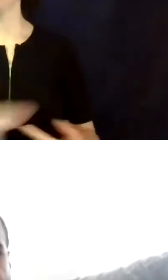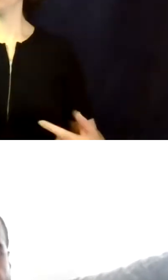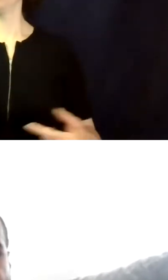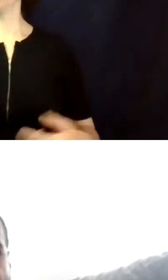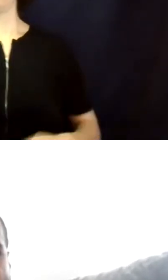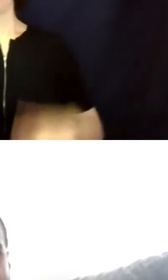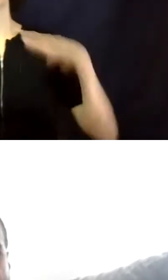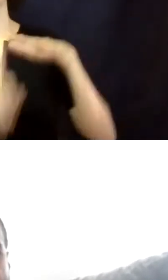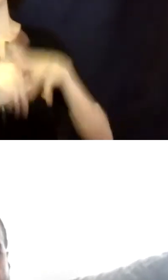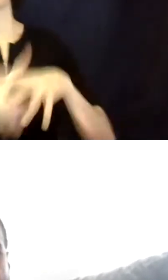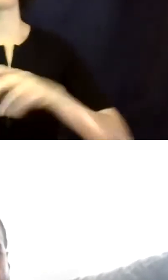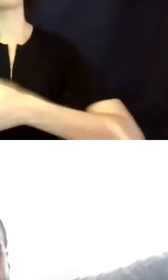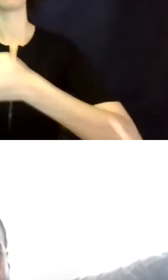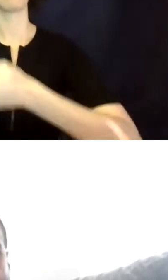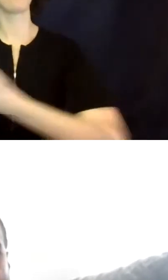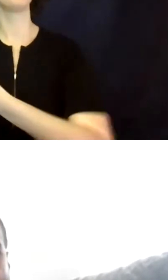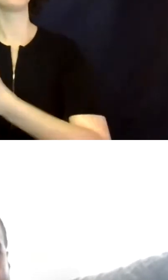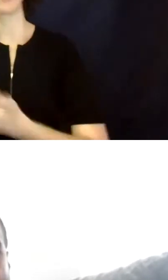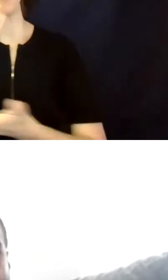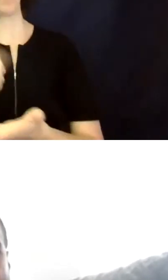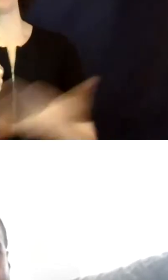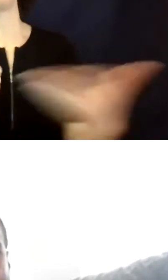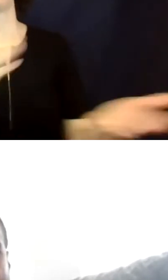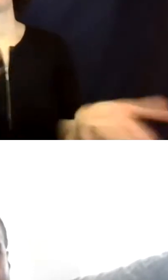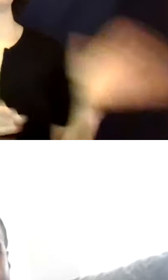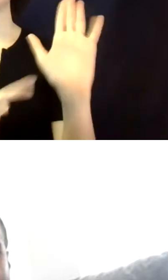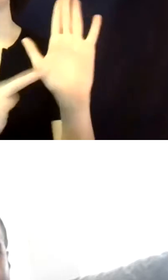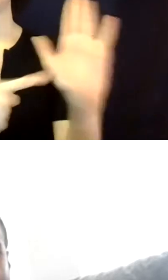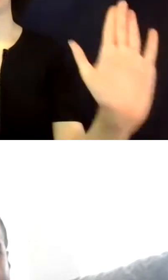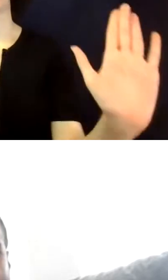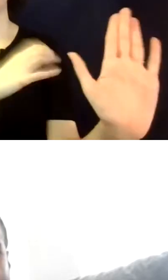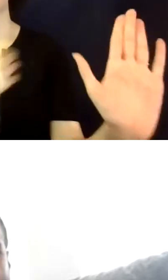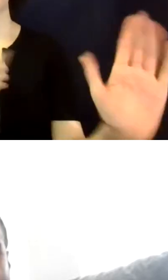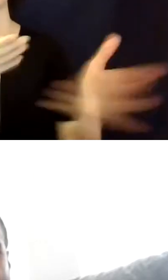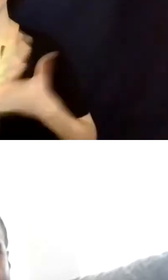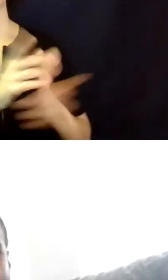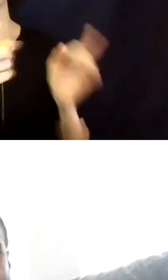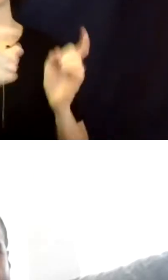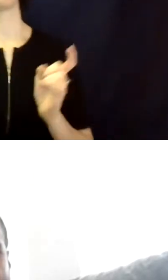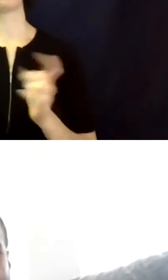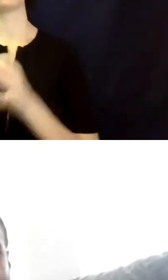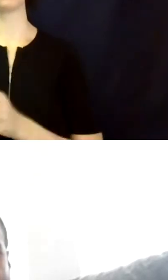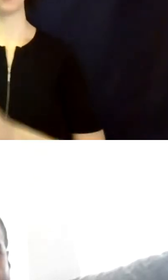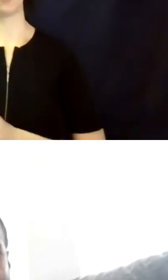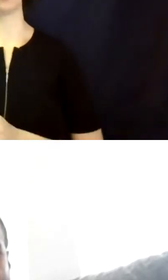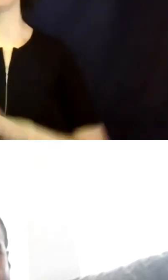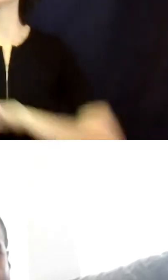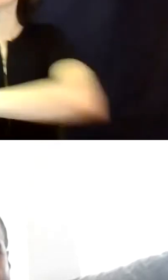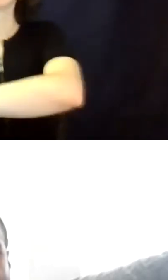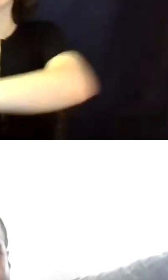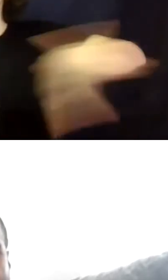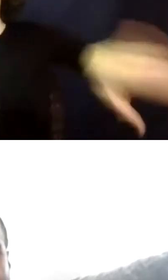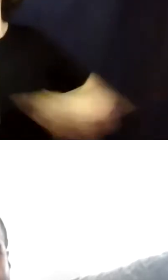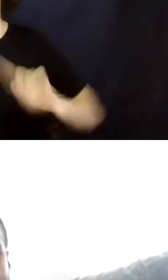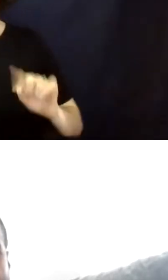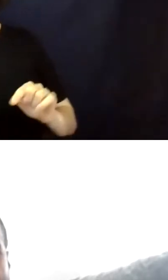authority to do things. Um, the supported decision-making agreement is, is simply this agreement that says these are the